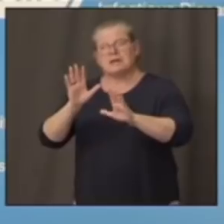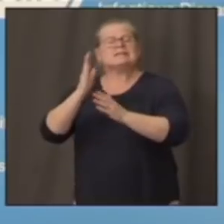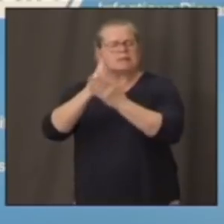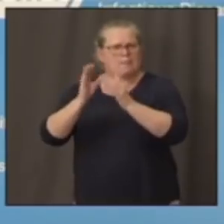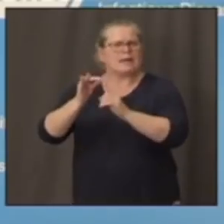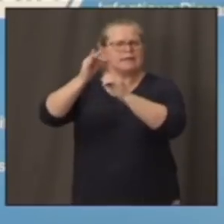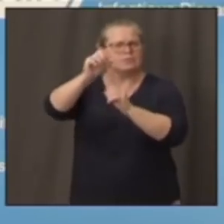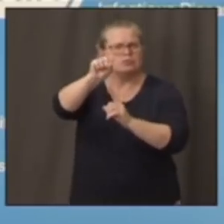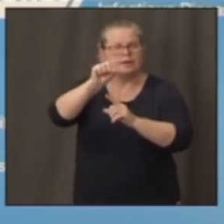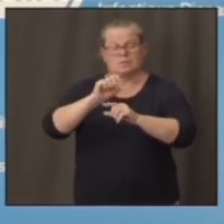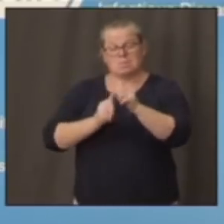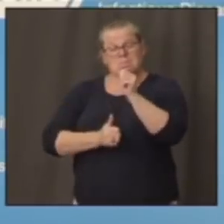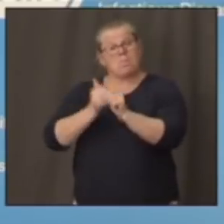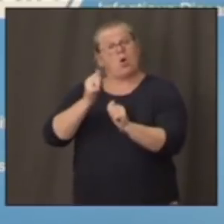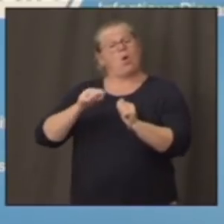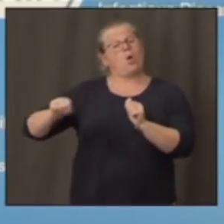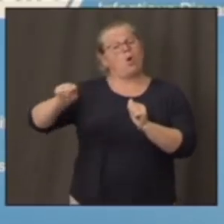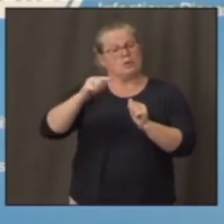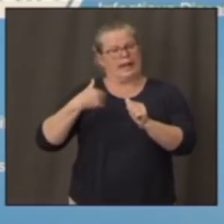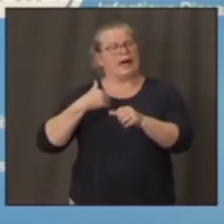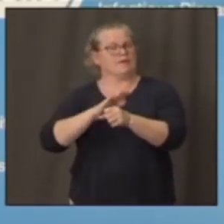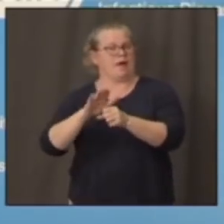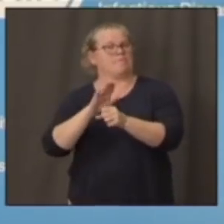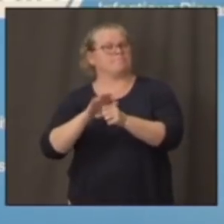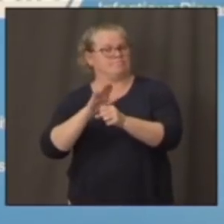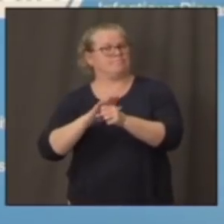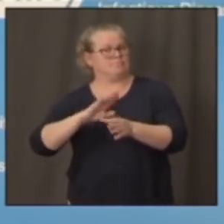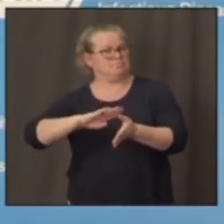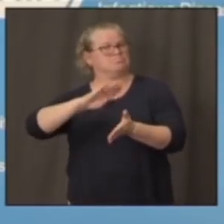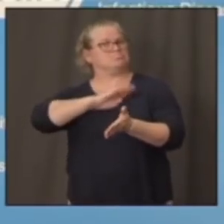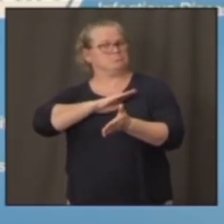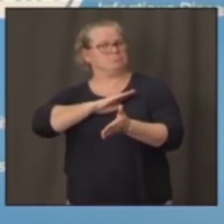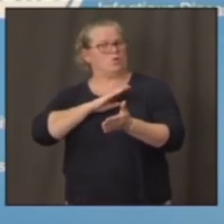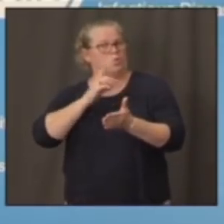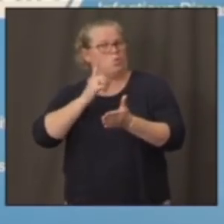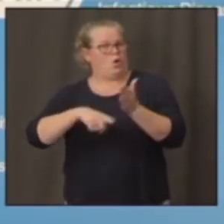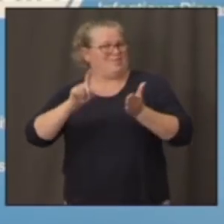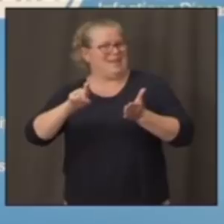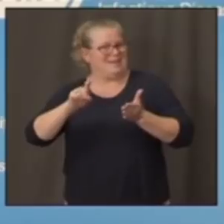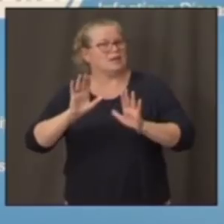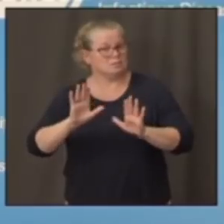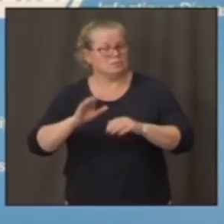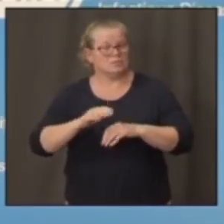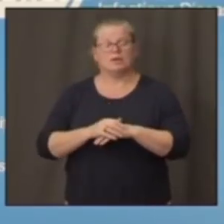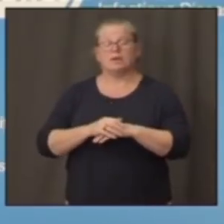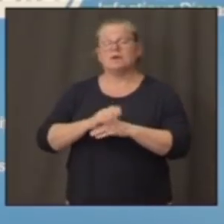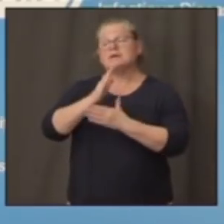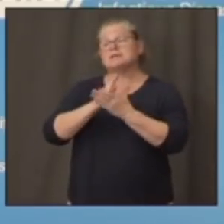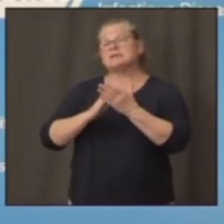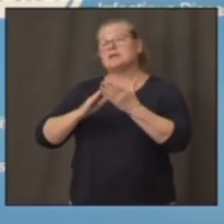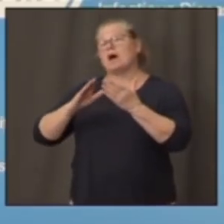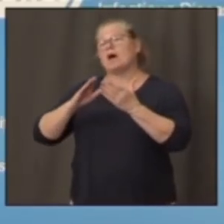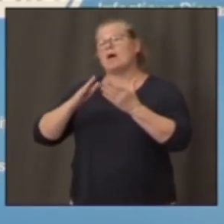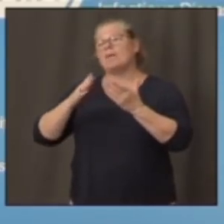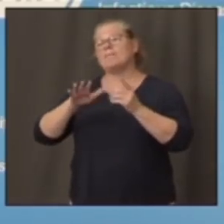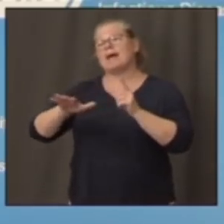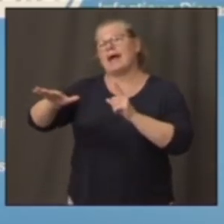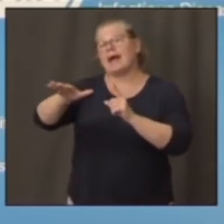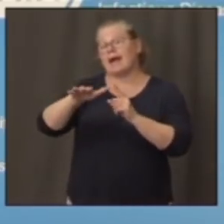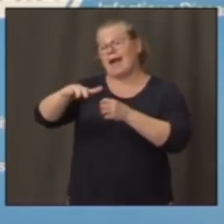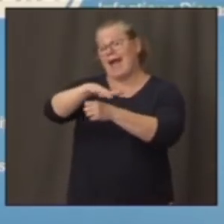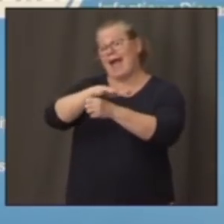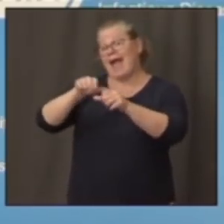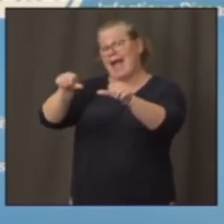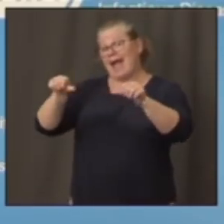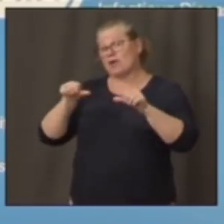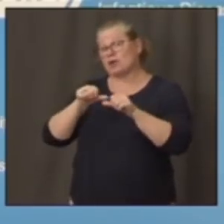do what they need to do. For those areas, cities, states, or counties that don't, that they keep